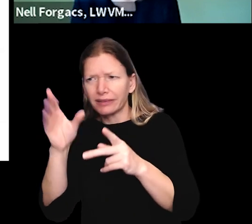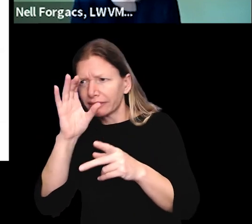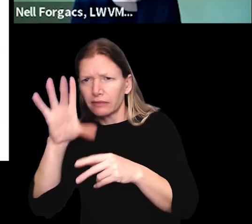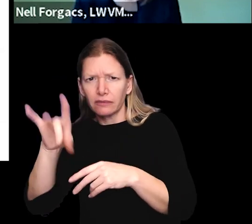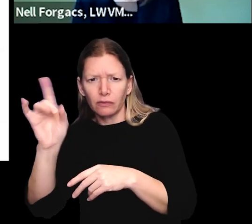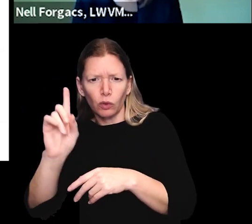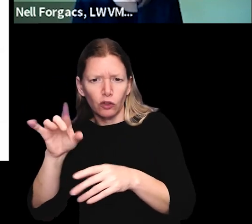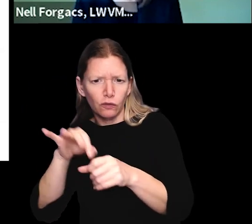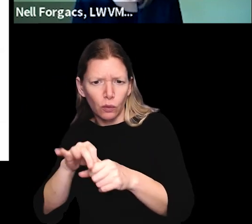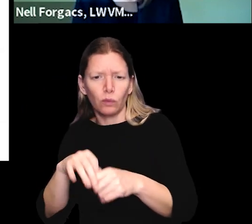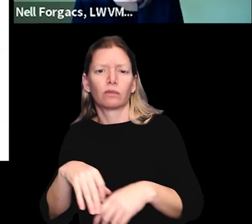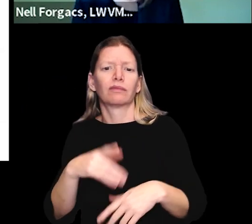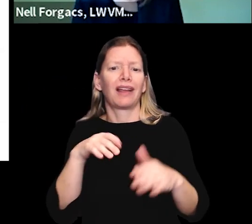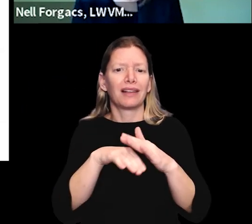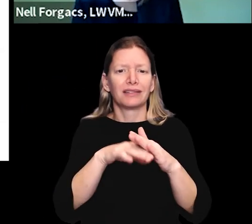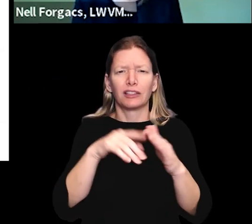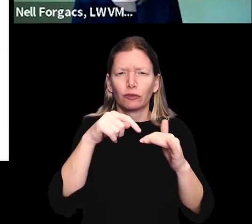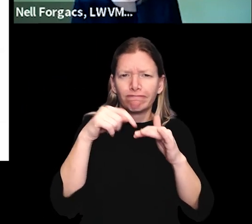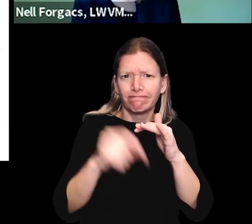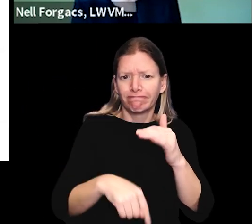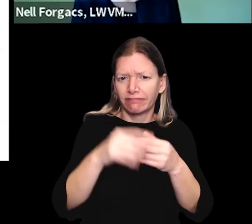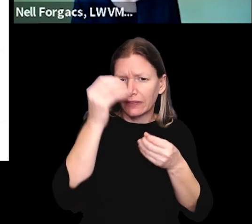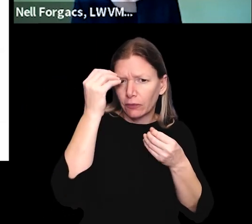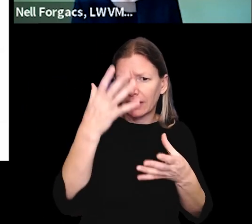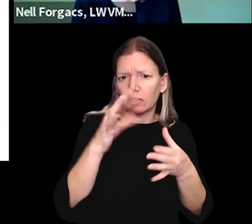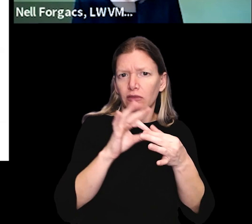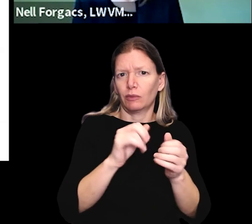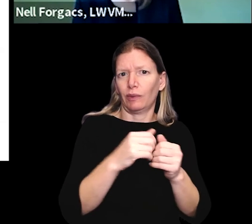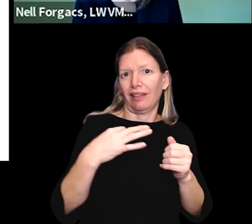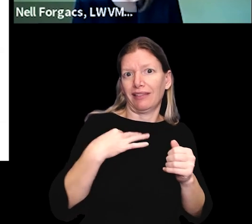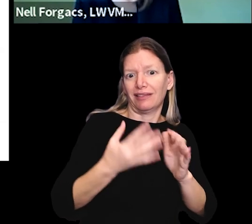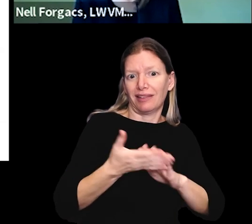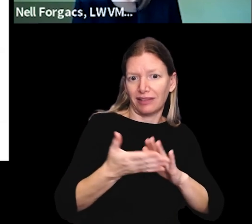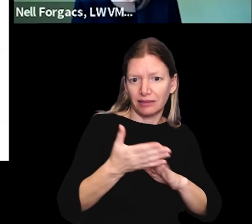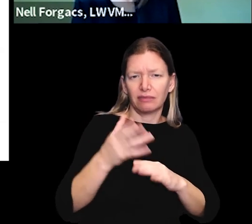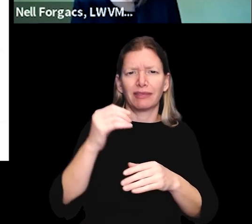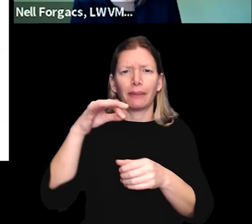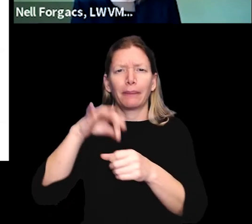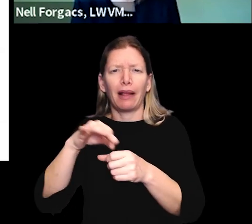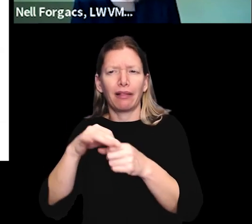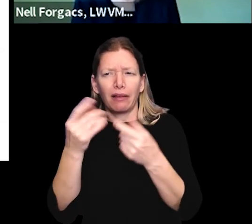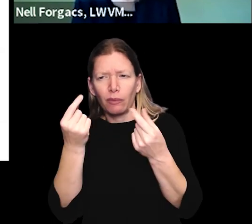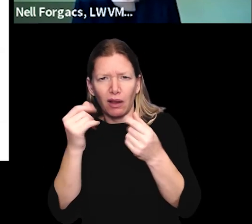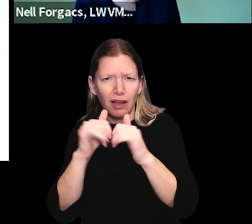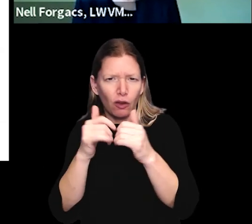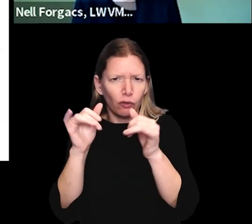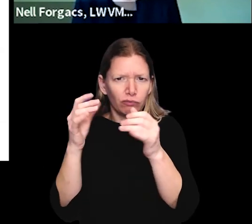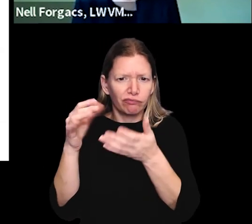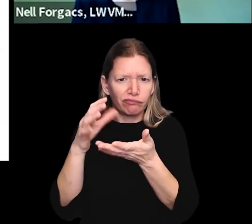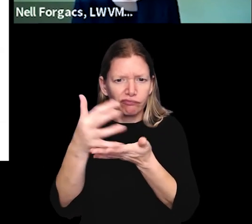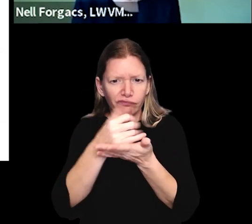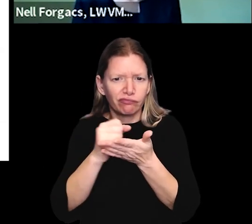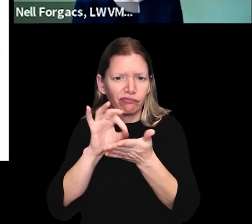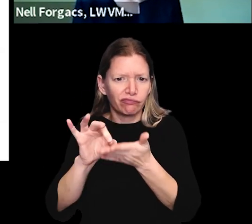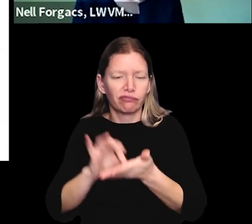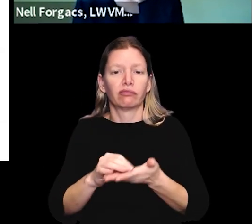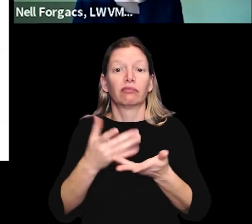a polling place finder and access to in depth information about the candidates and ballot measures. Um,